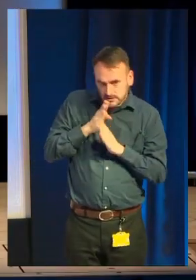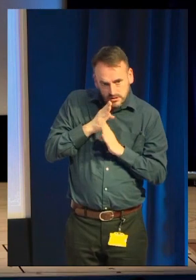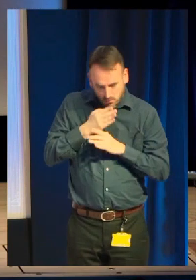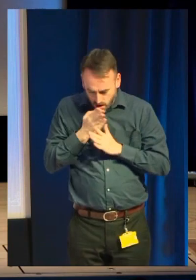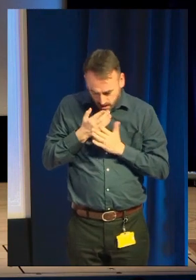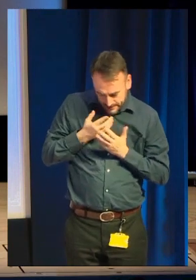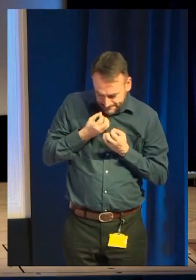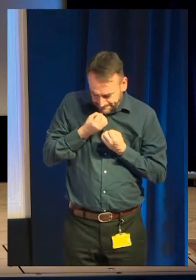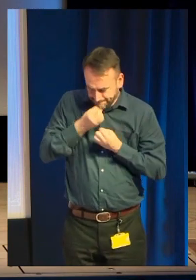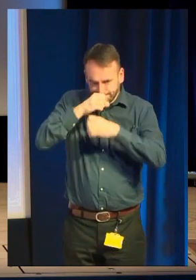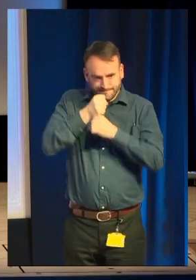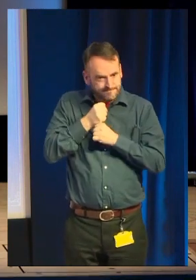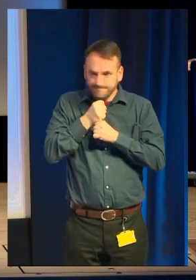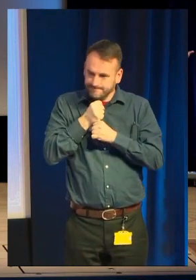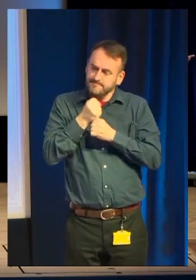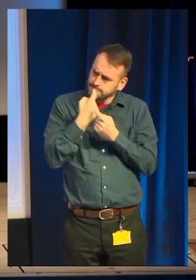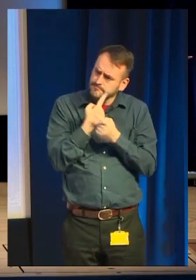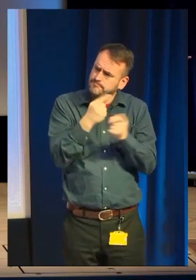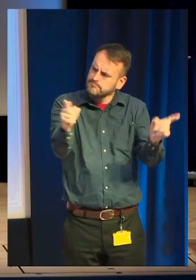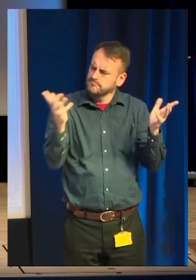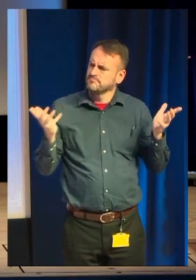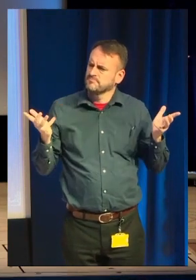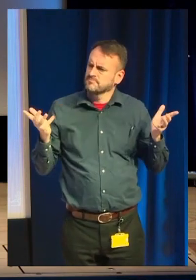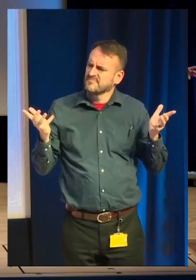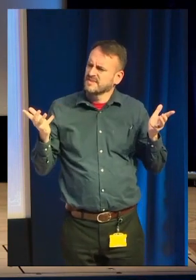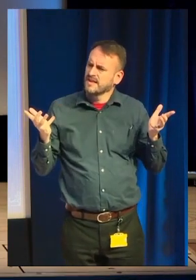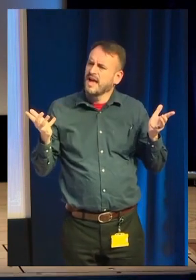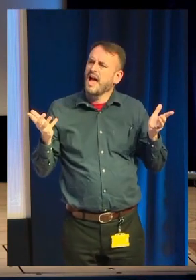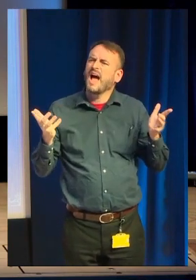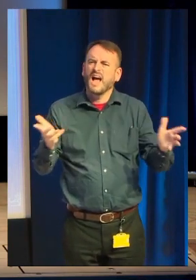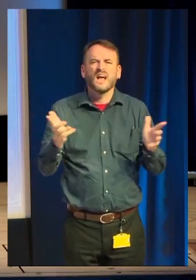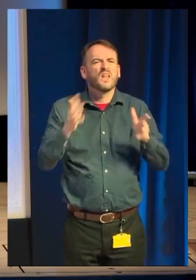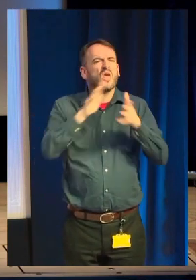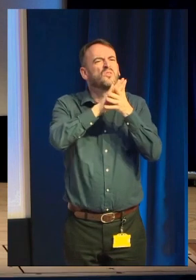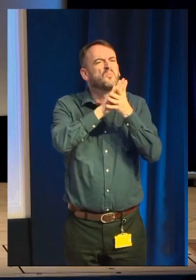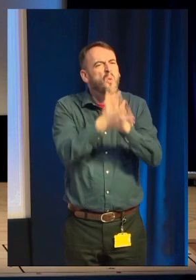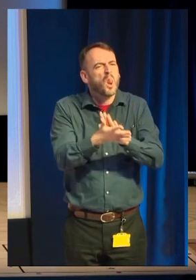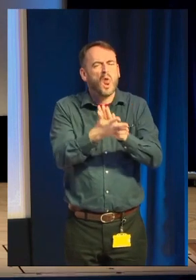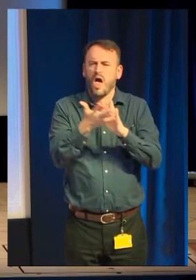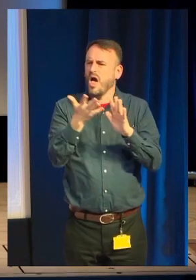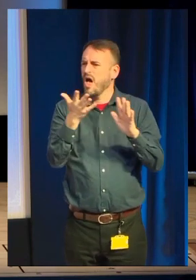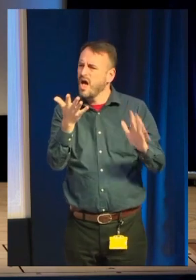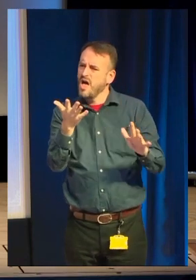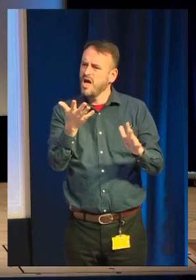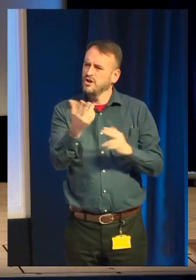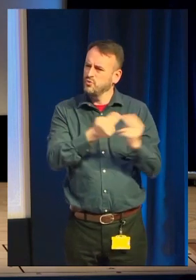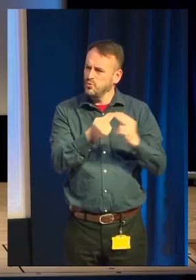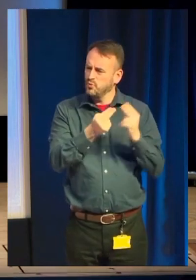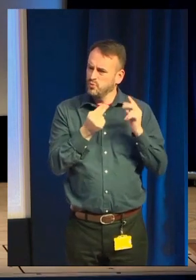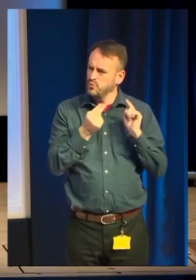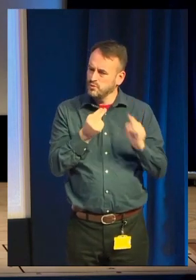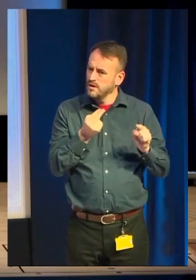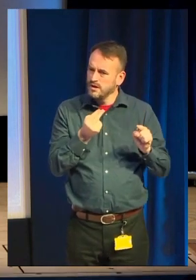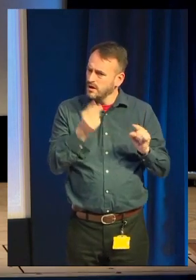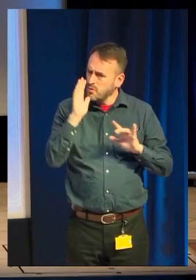And don't worry too much about spoilers. Something is a spoiler if it is like the solution to the